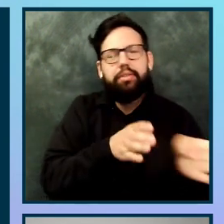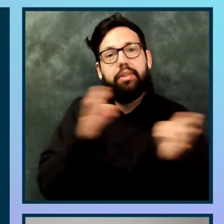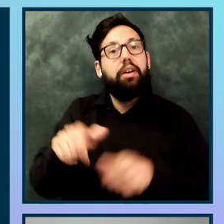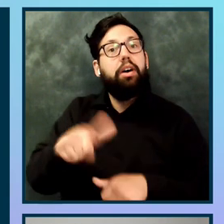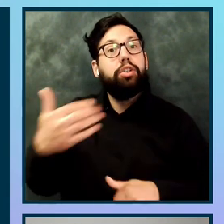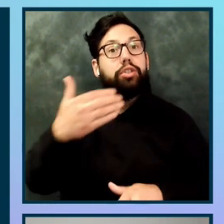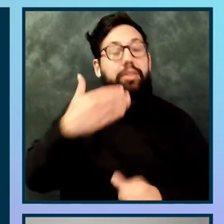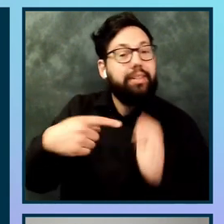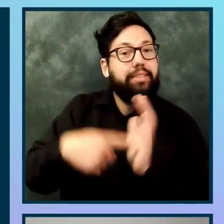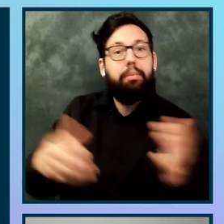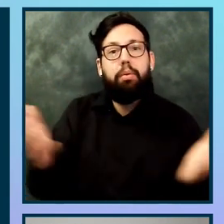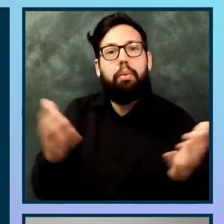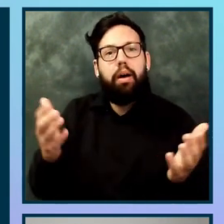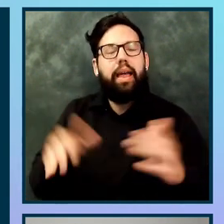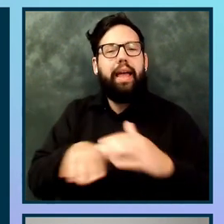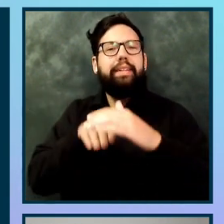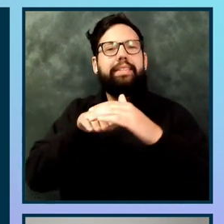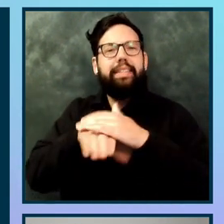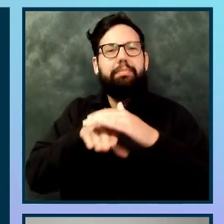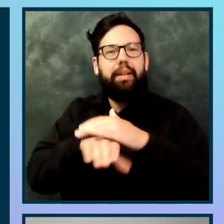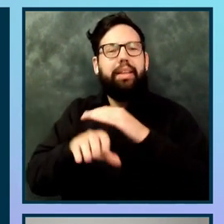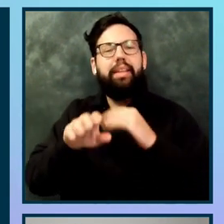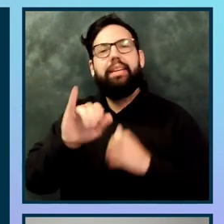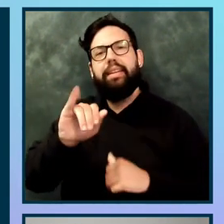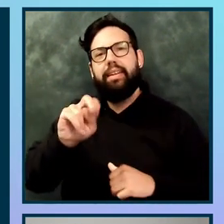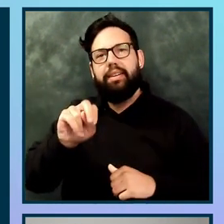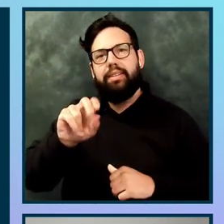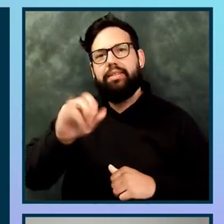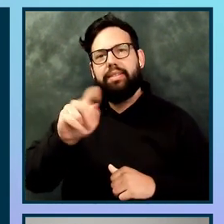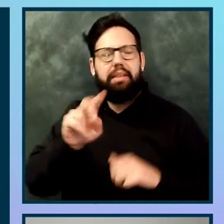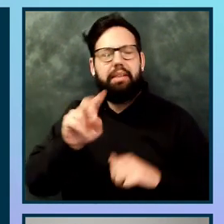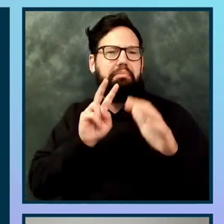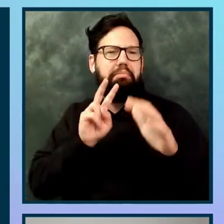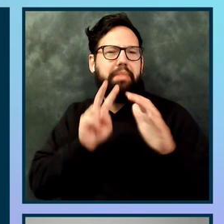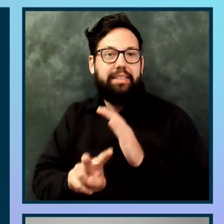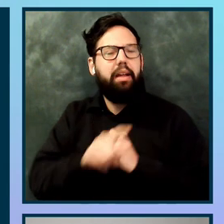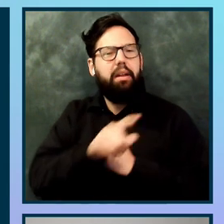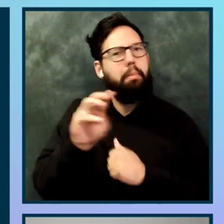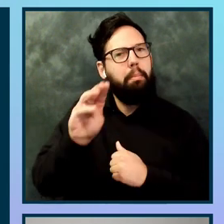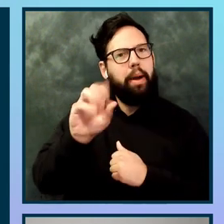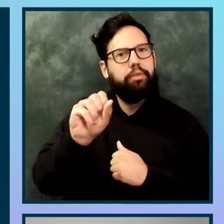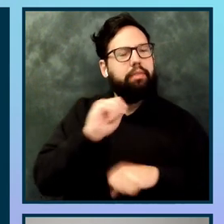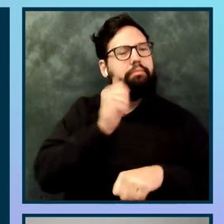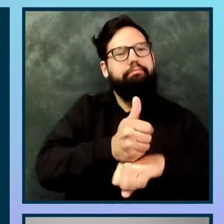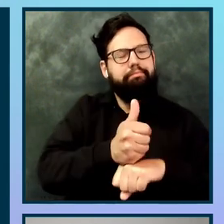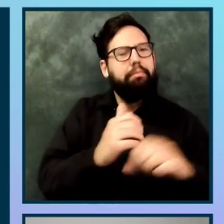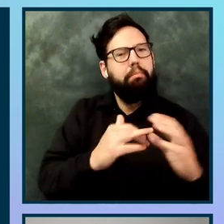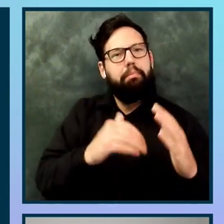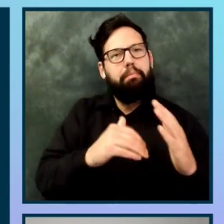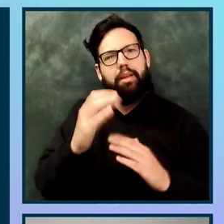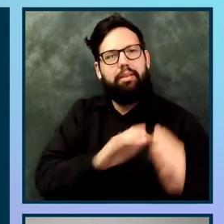is Accessibility Insight. This is building by Microsoft. And in this case, I'm